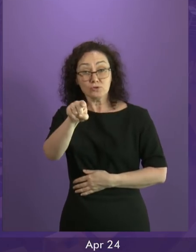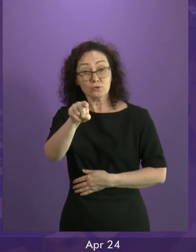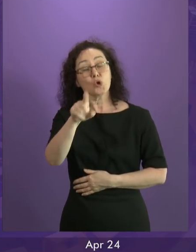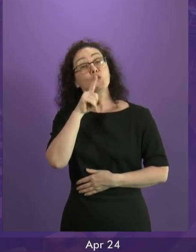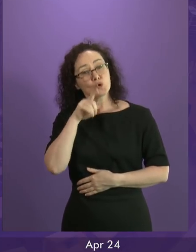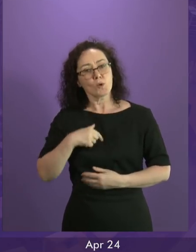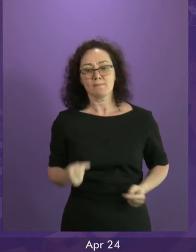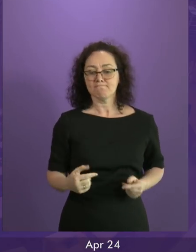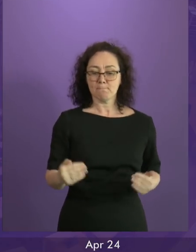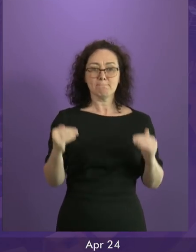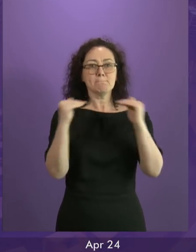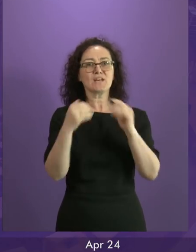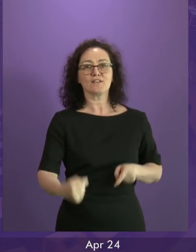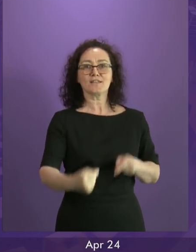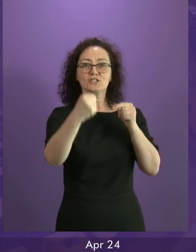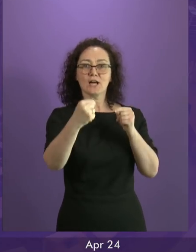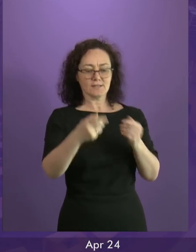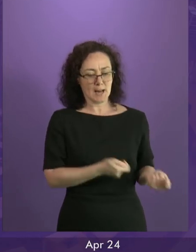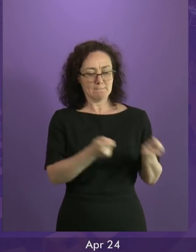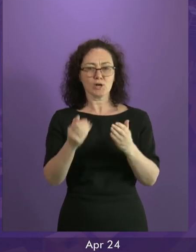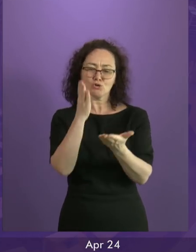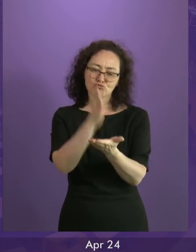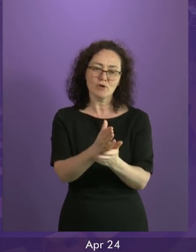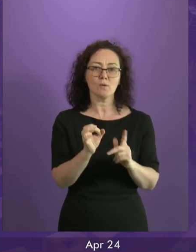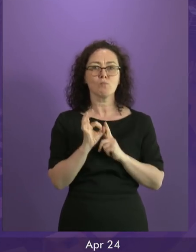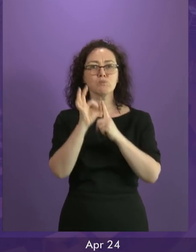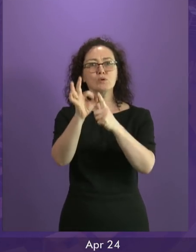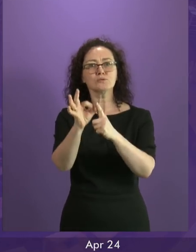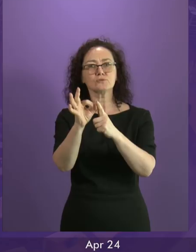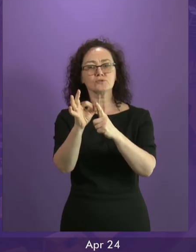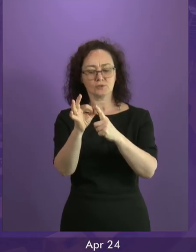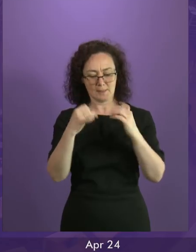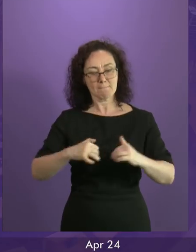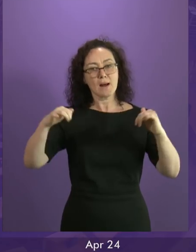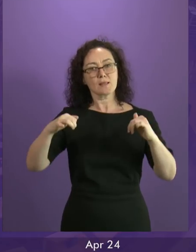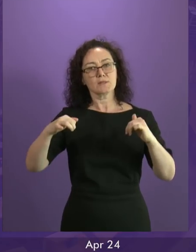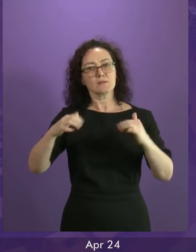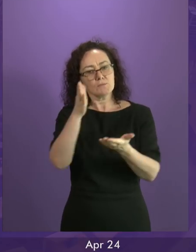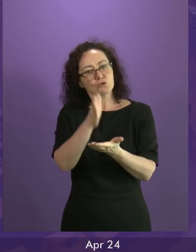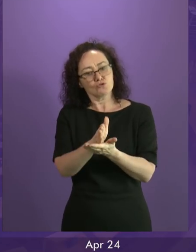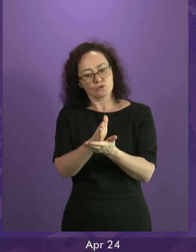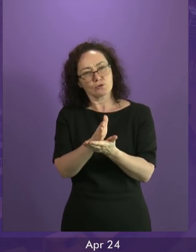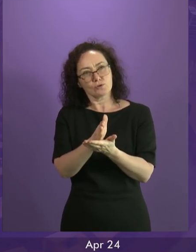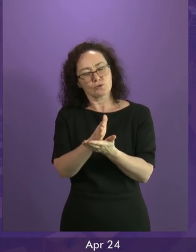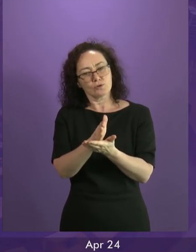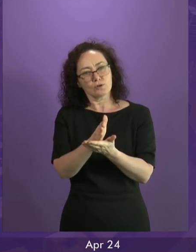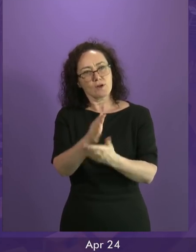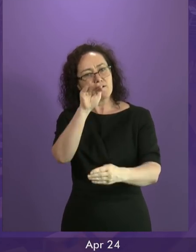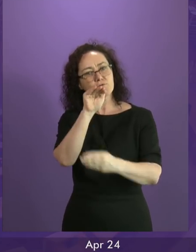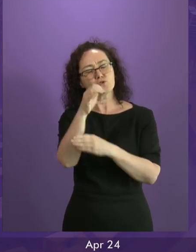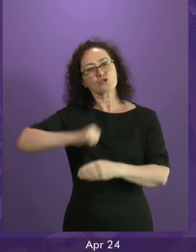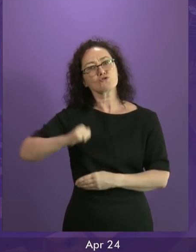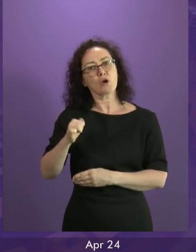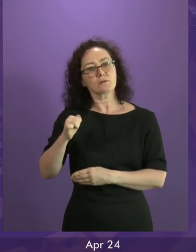forward real proposals about how we put things right and ensure that this country in future